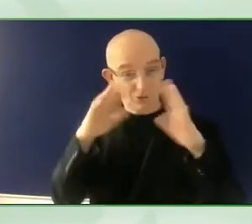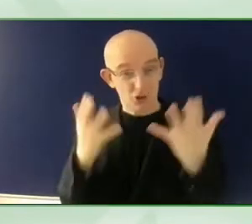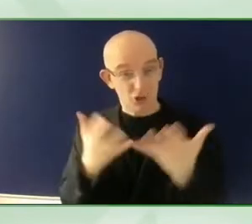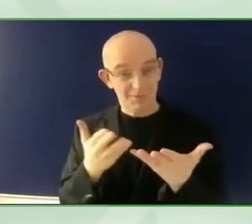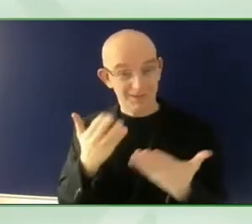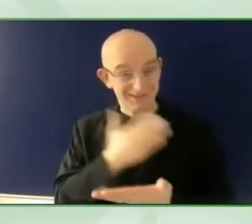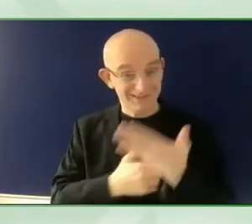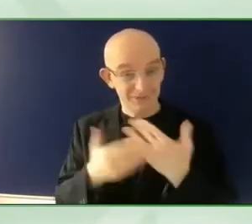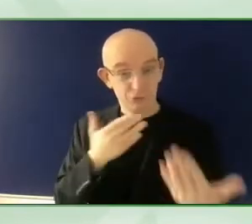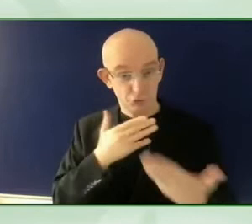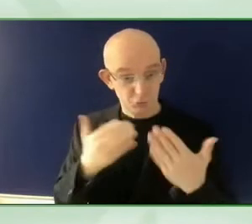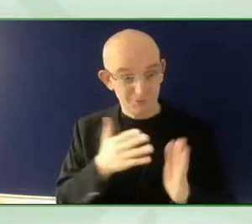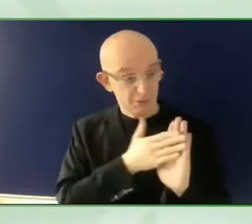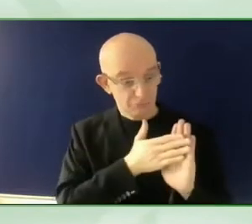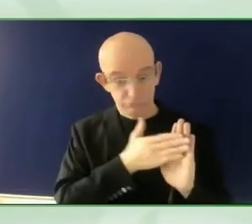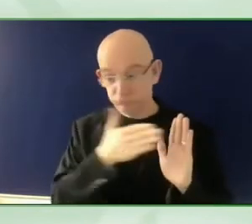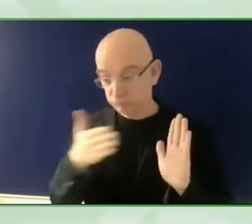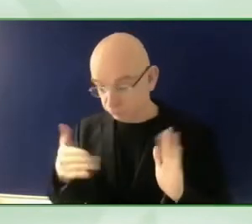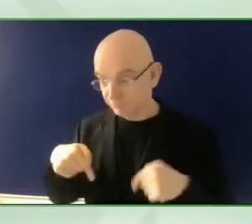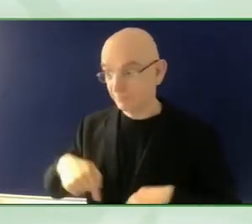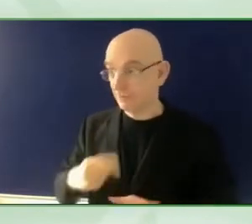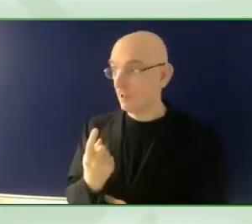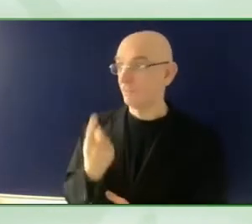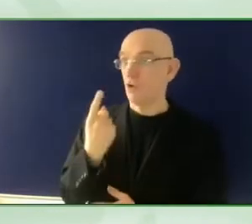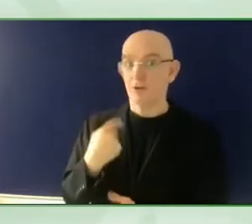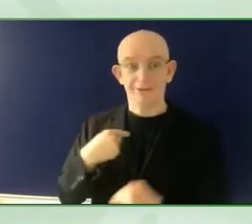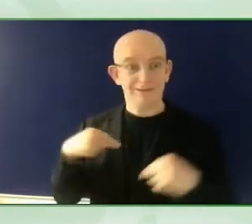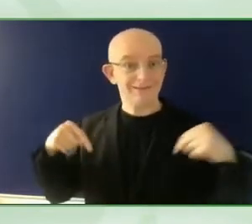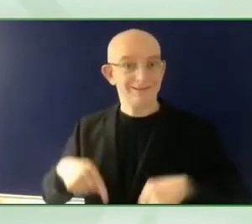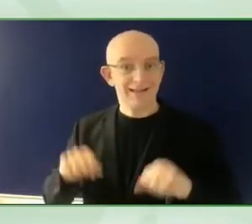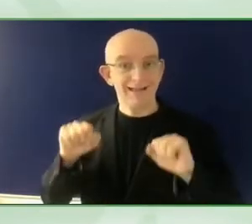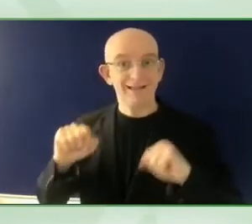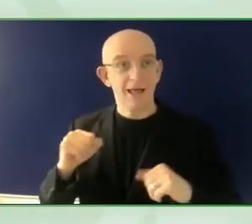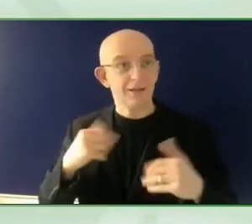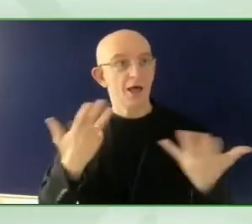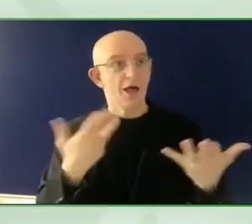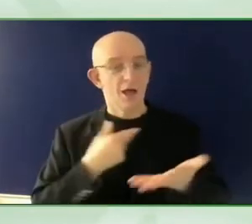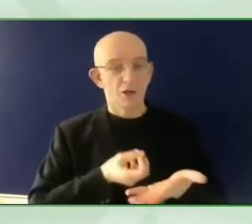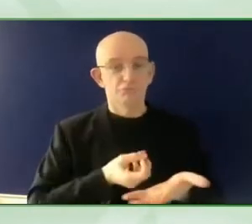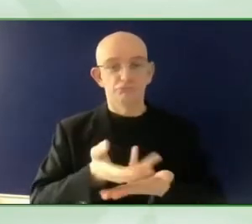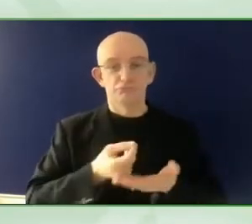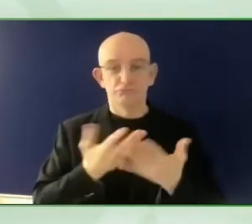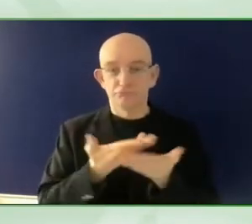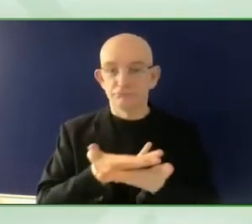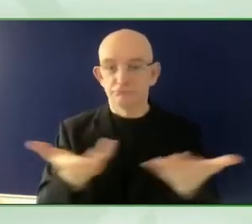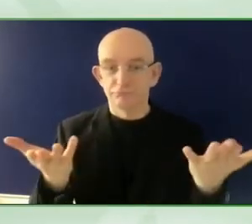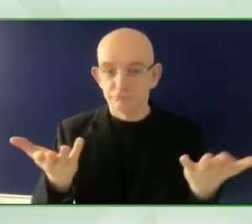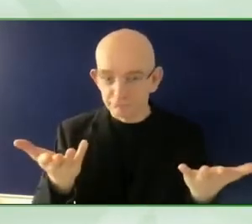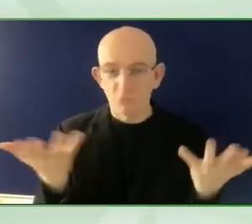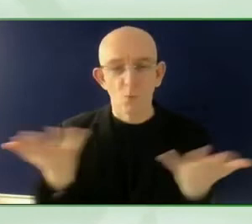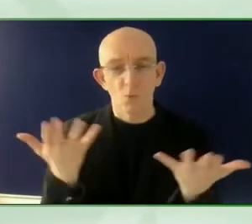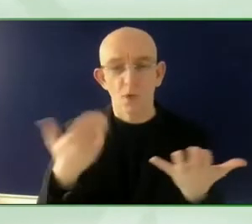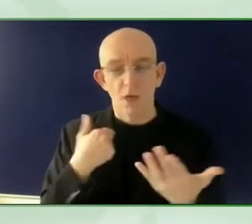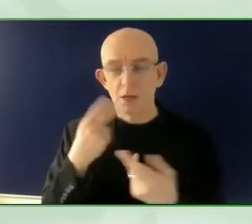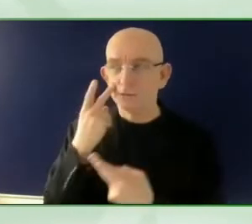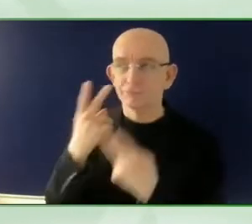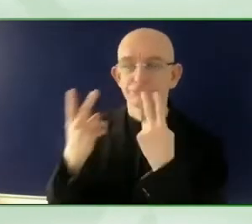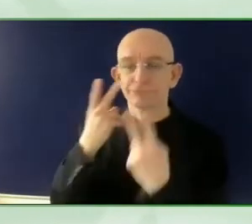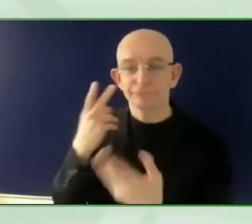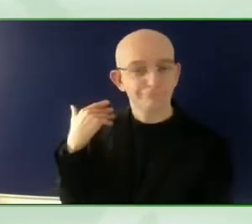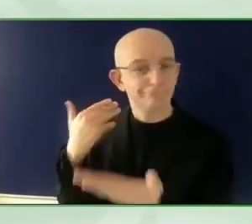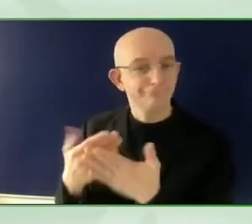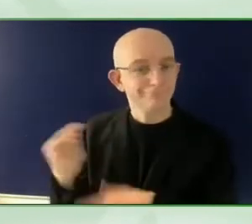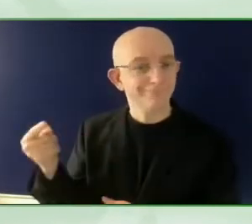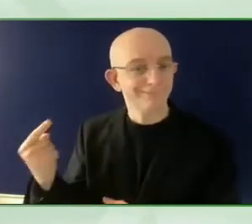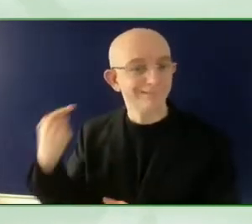has left and what is the future of the Global Disability Summit. I would like to,